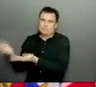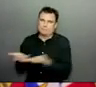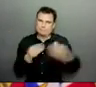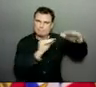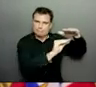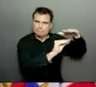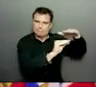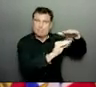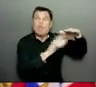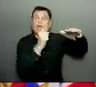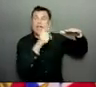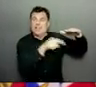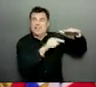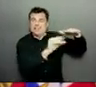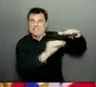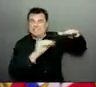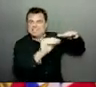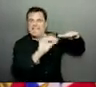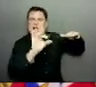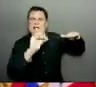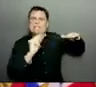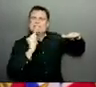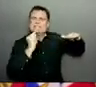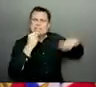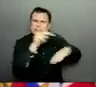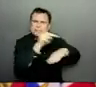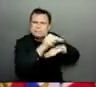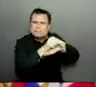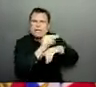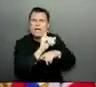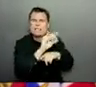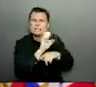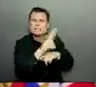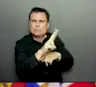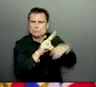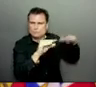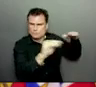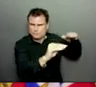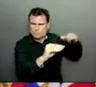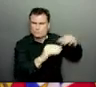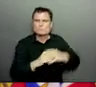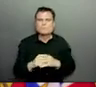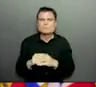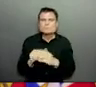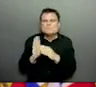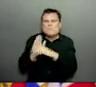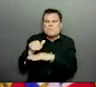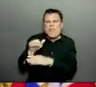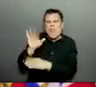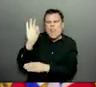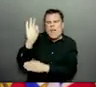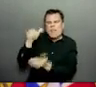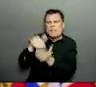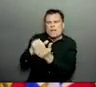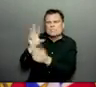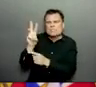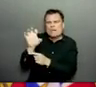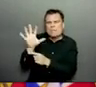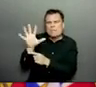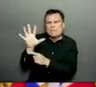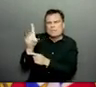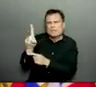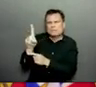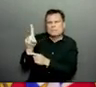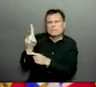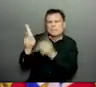probably slightly over 9,651 people who are under active public